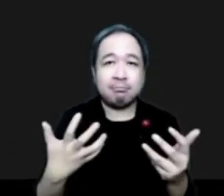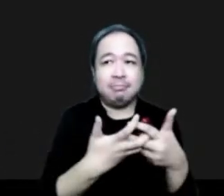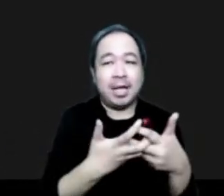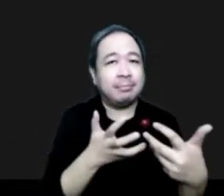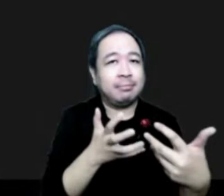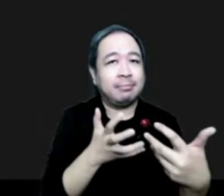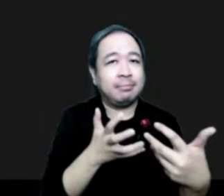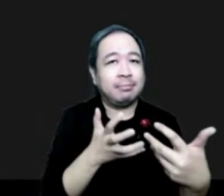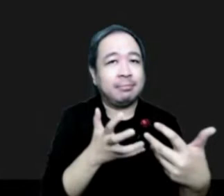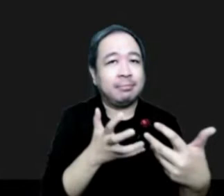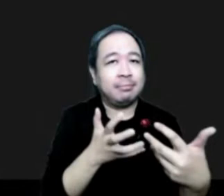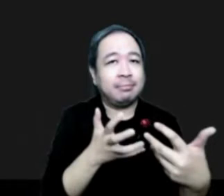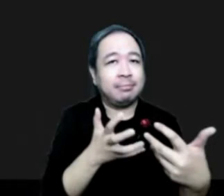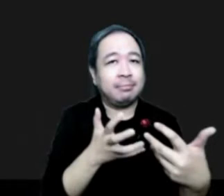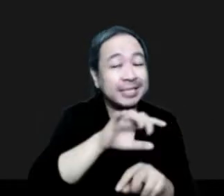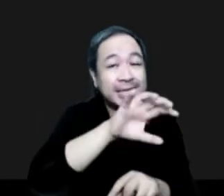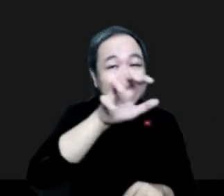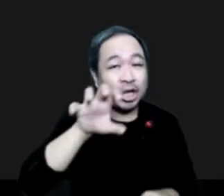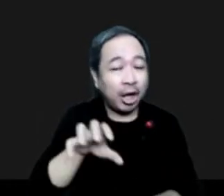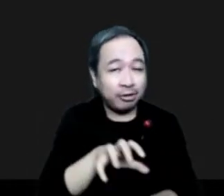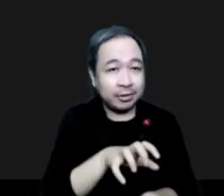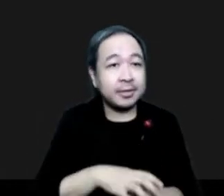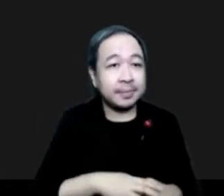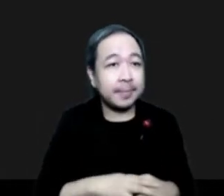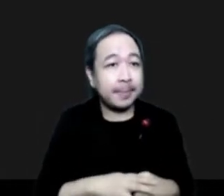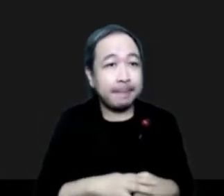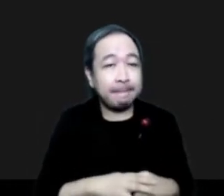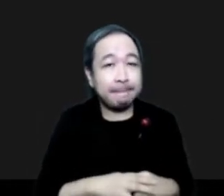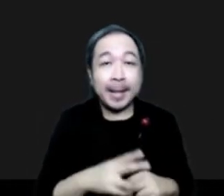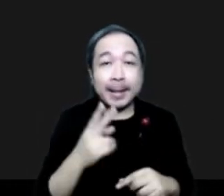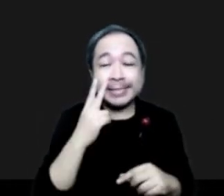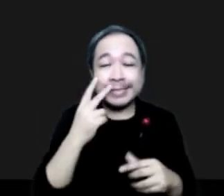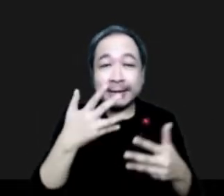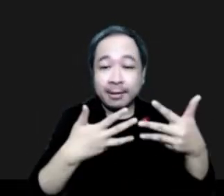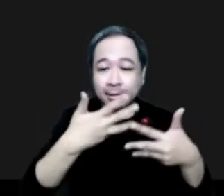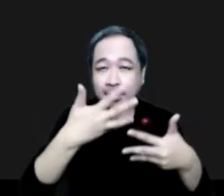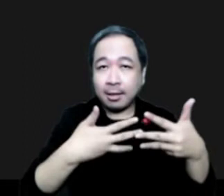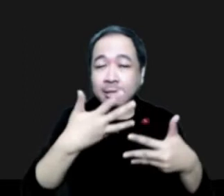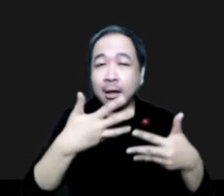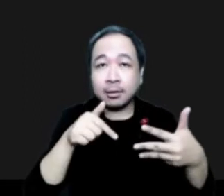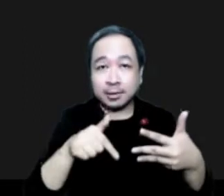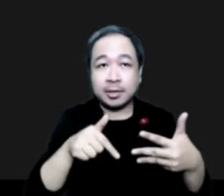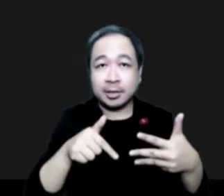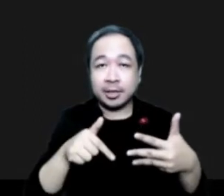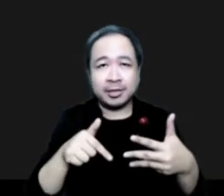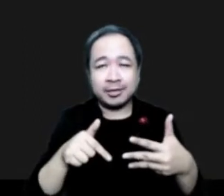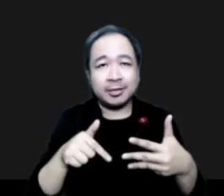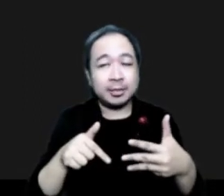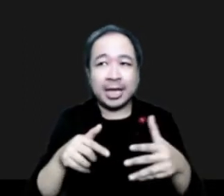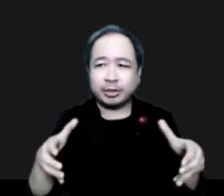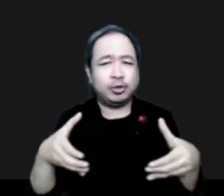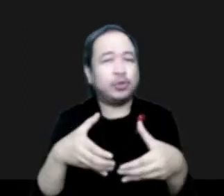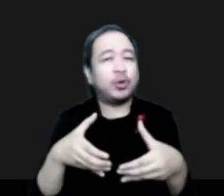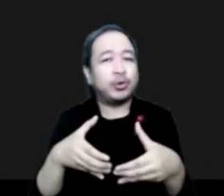Regarding a short outlook, if you look at the data, or analyzing the data from the Joint Research Center, Global Wildfire Information